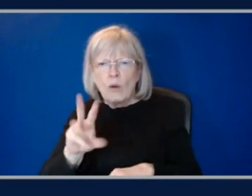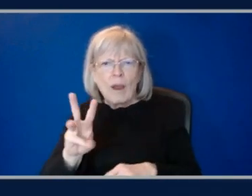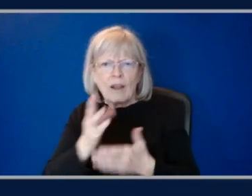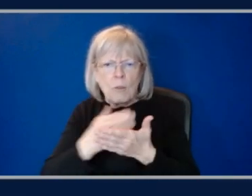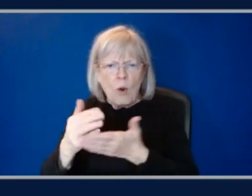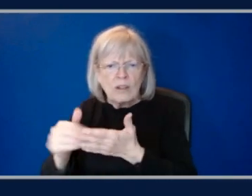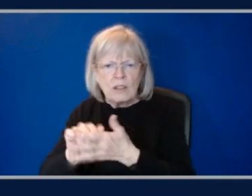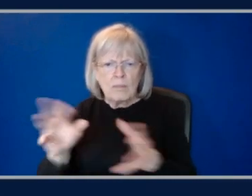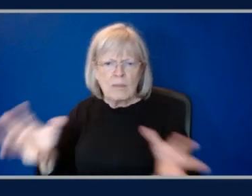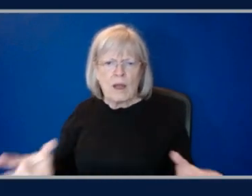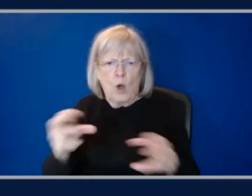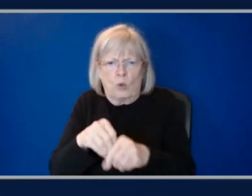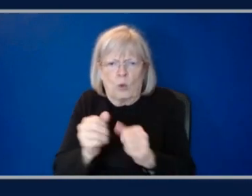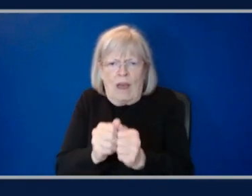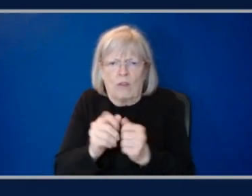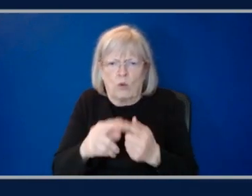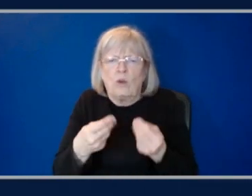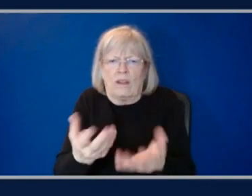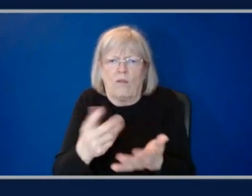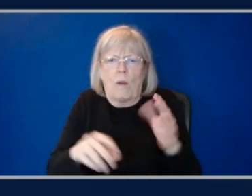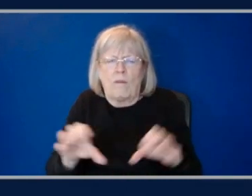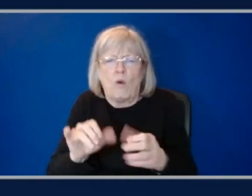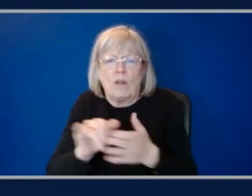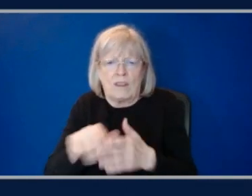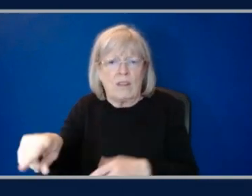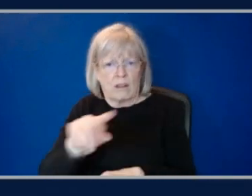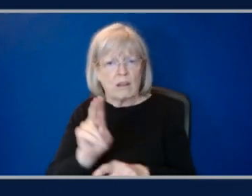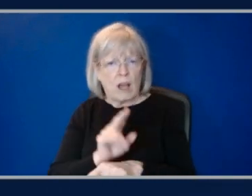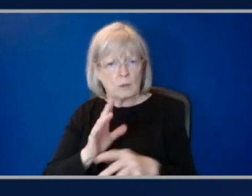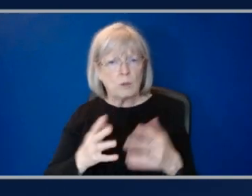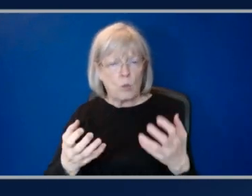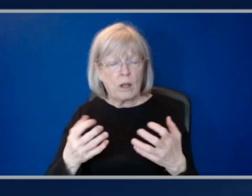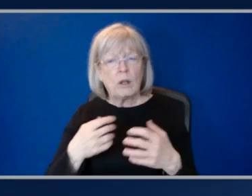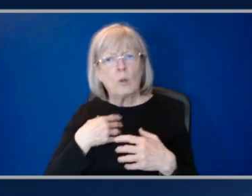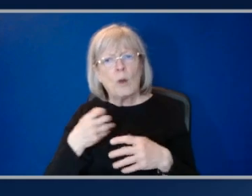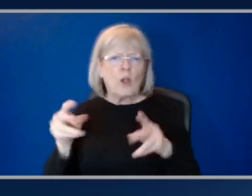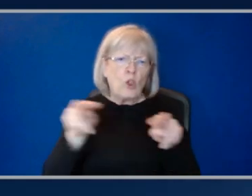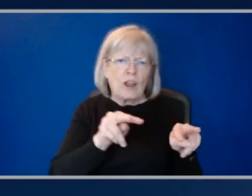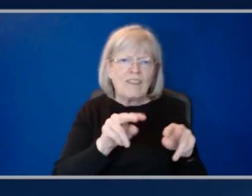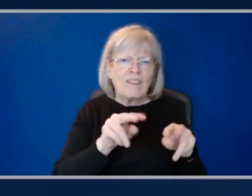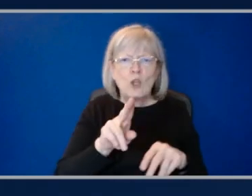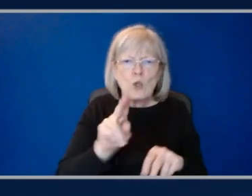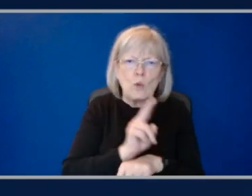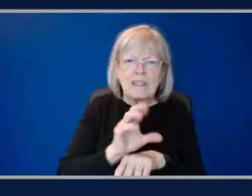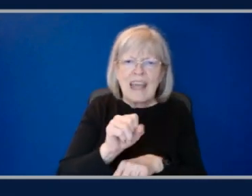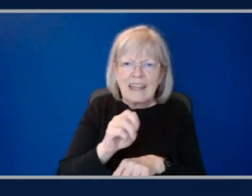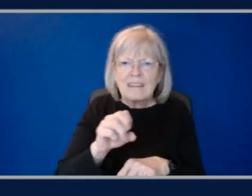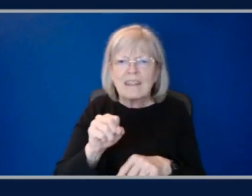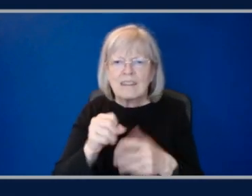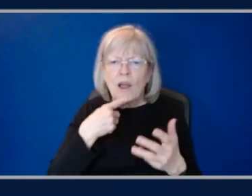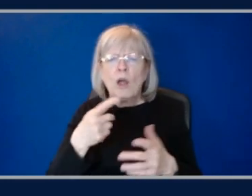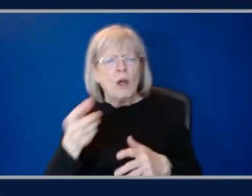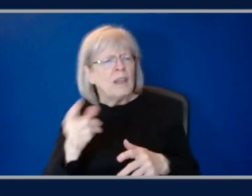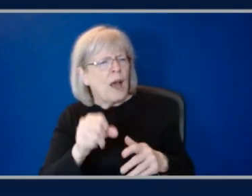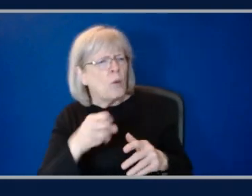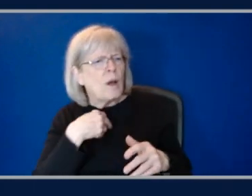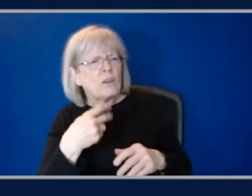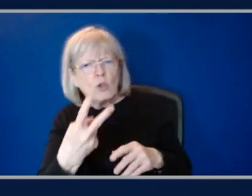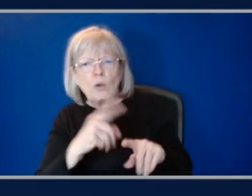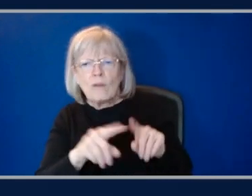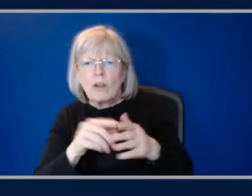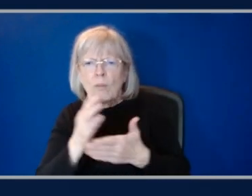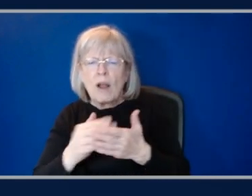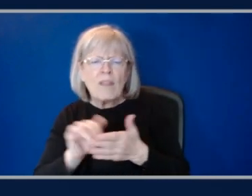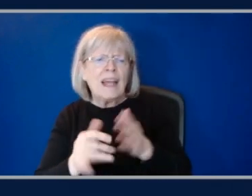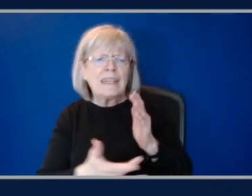customers want. But we talked by the numbers and we want to get into the use cases, but maybe we segment this into two components. The like technical use cases, how would customers